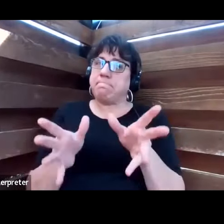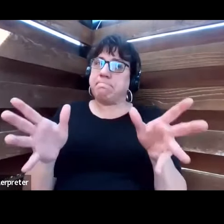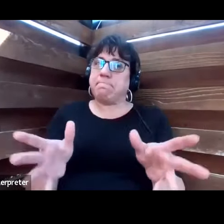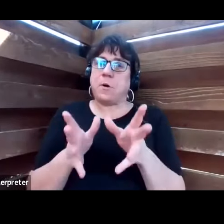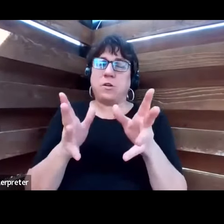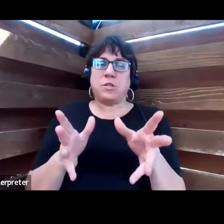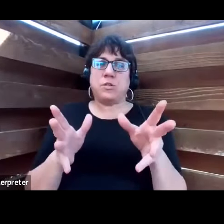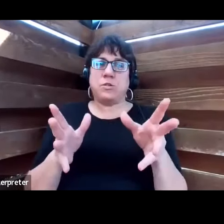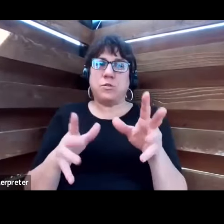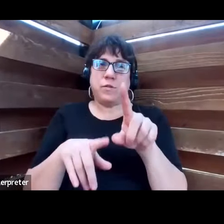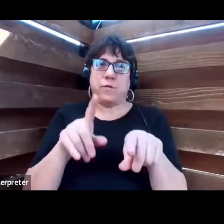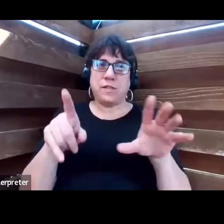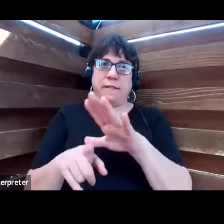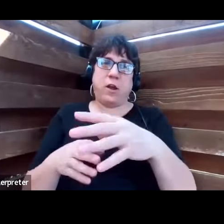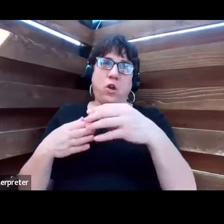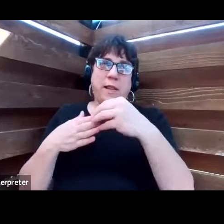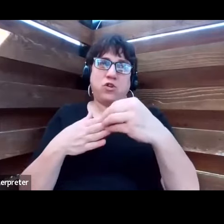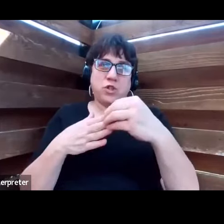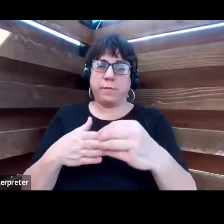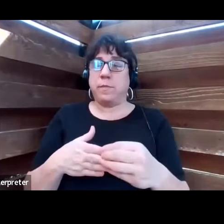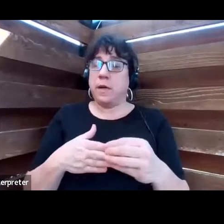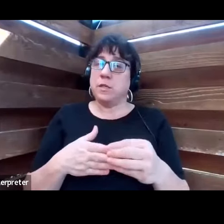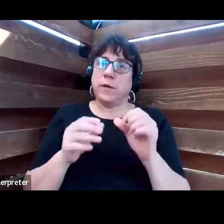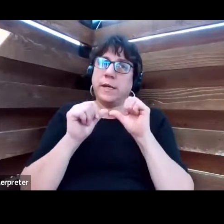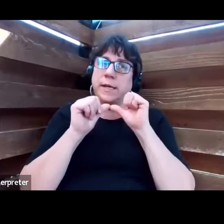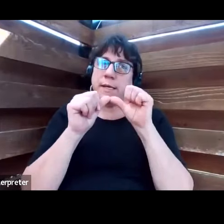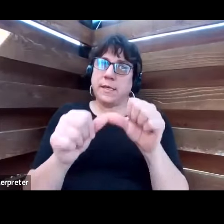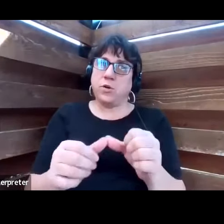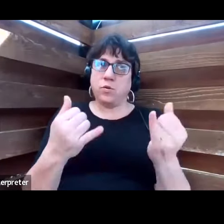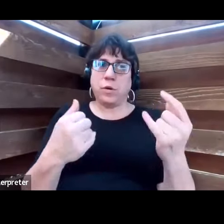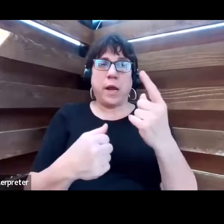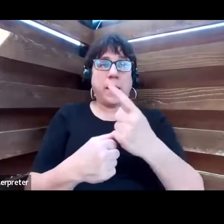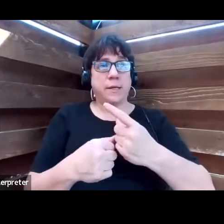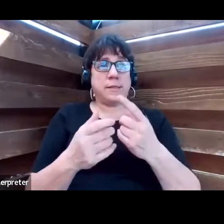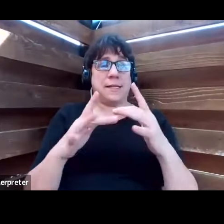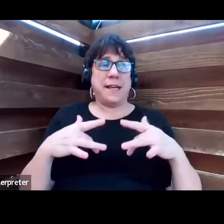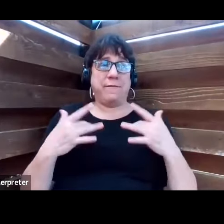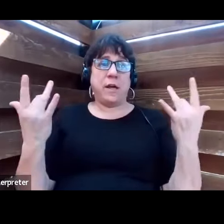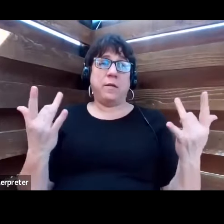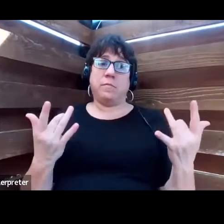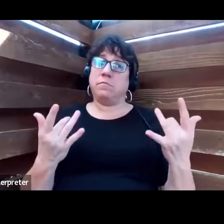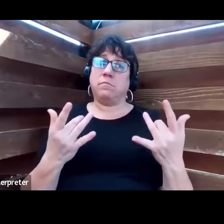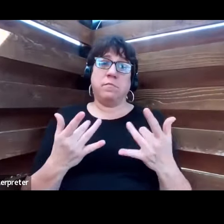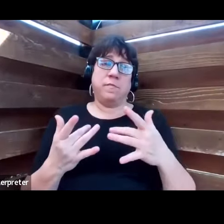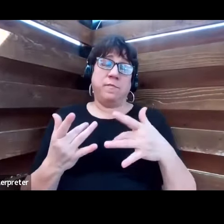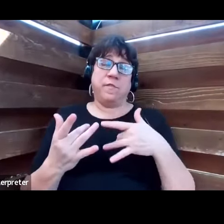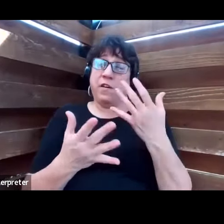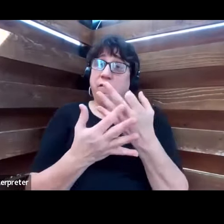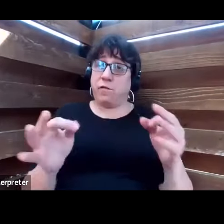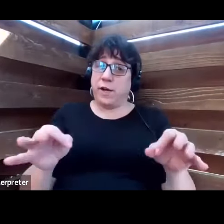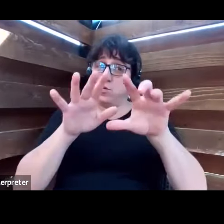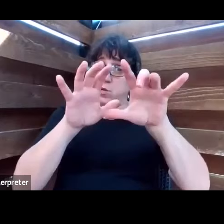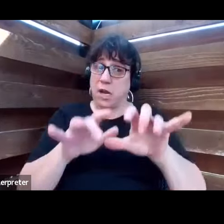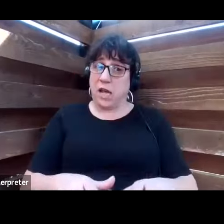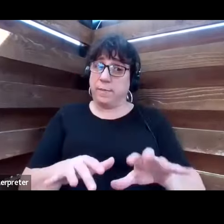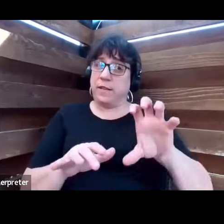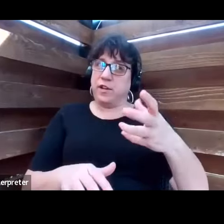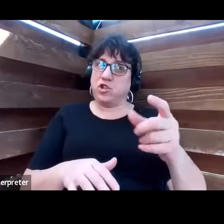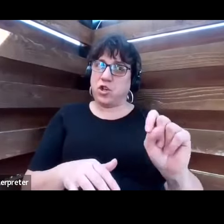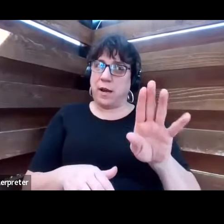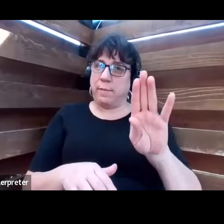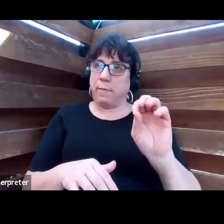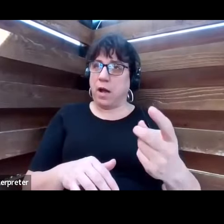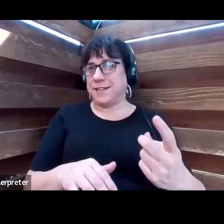their leadership. As we move through today's event, feel free to put any comments and questions in the chat, and we'll get to them as soon as we can.